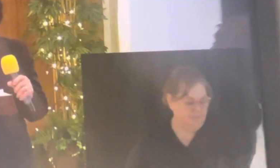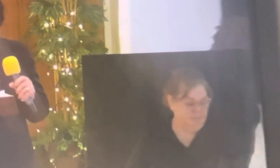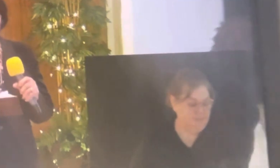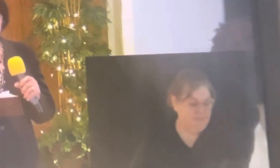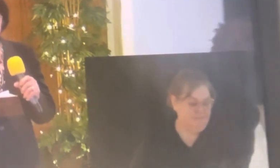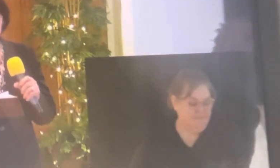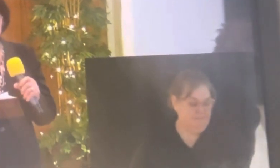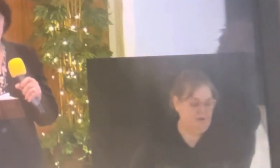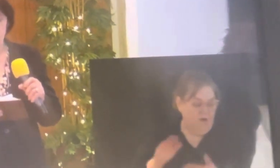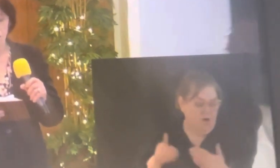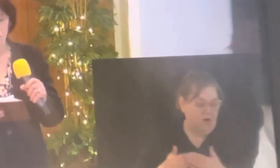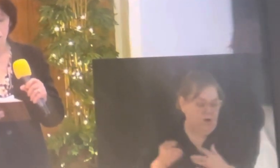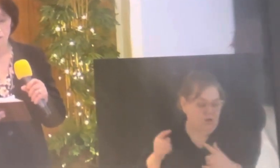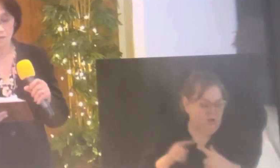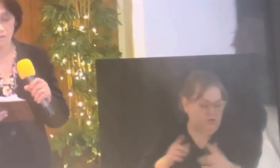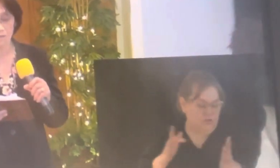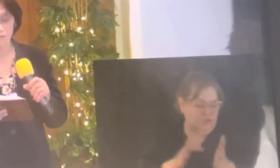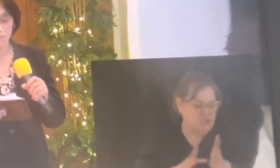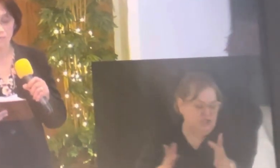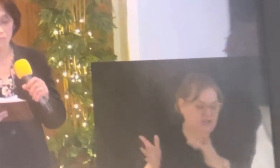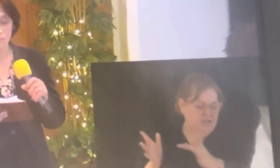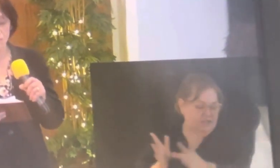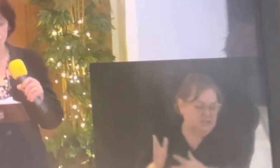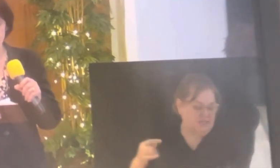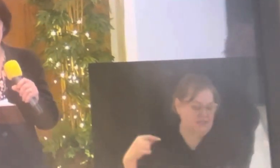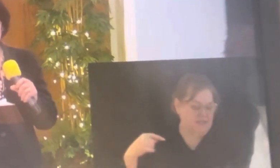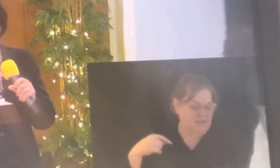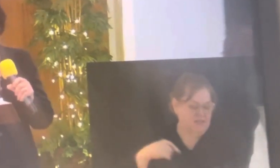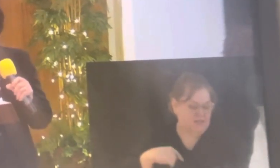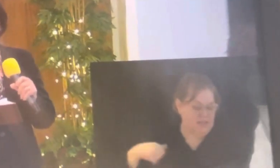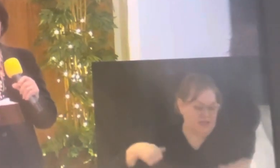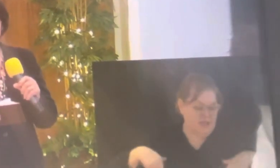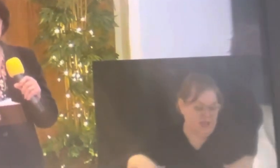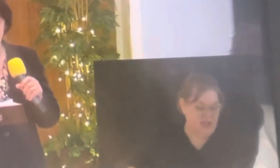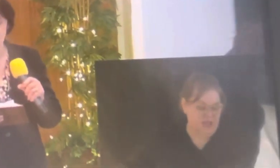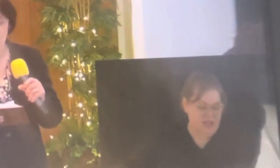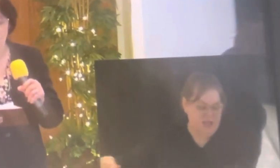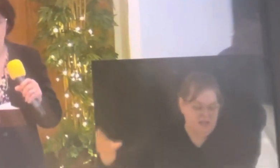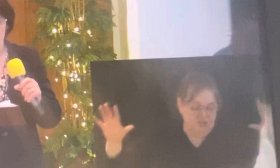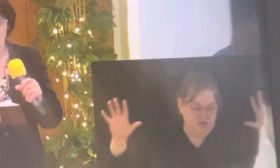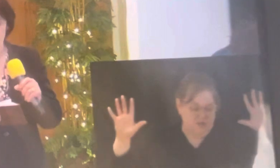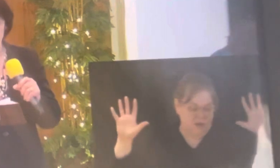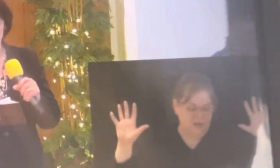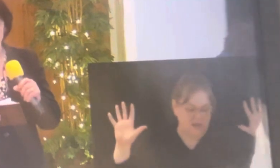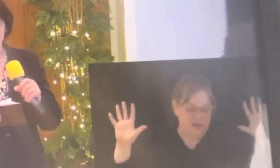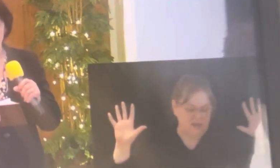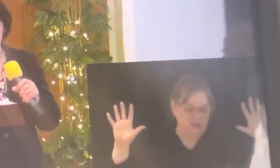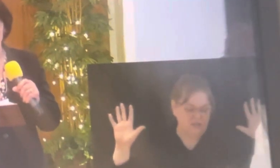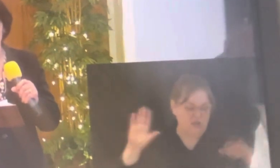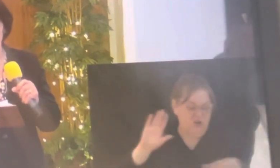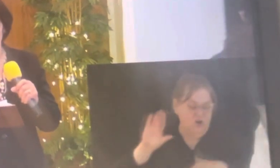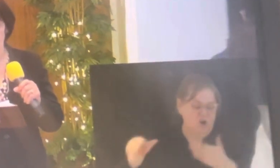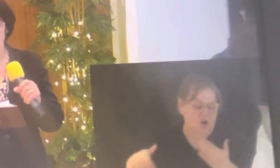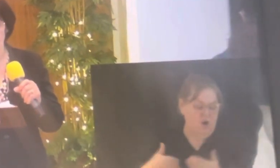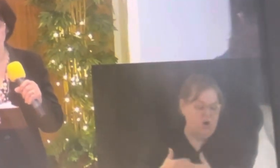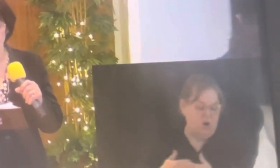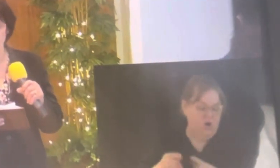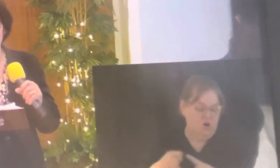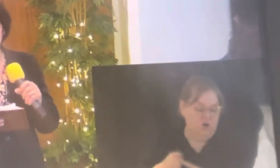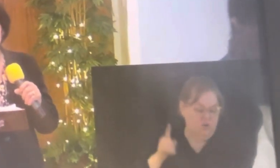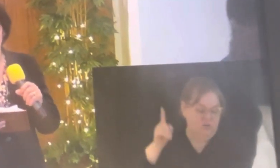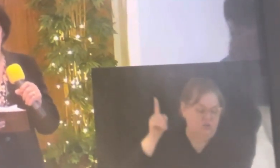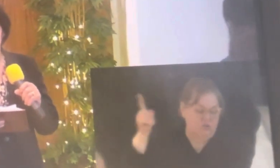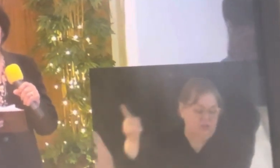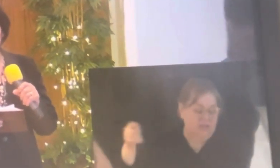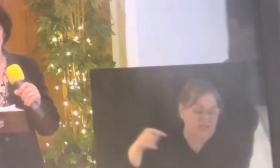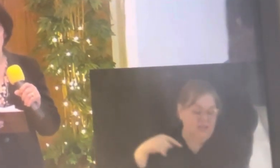All to Jesus I surrender, all